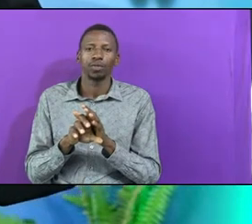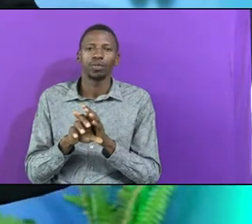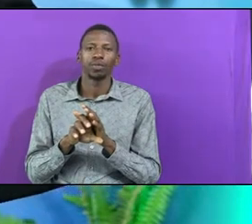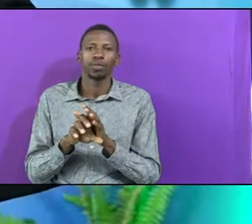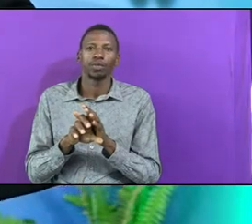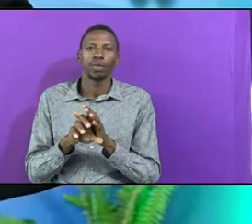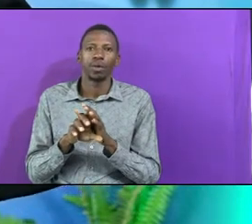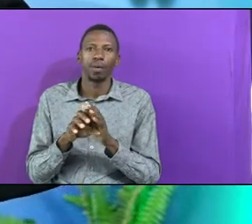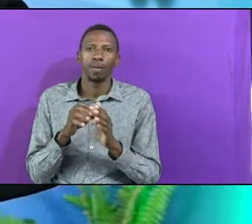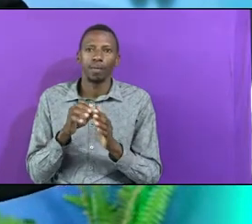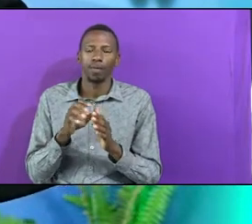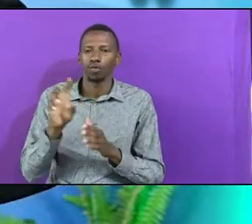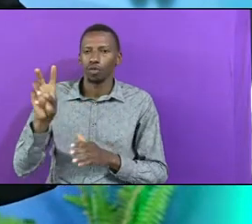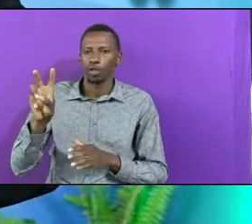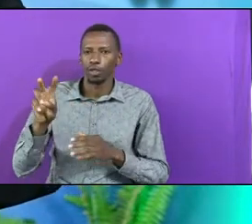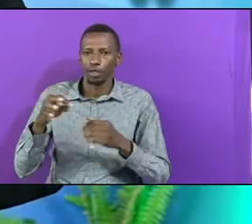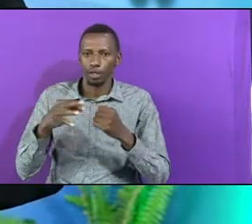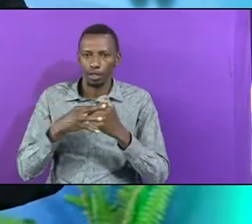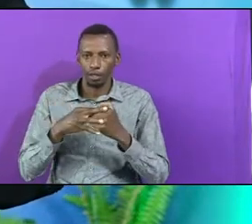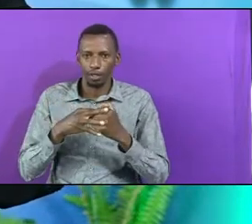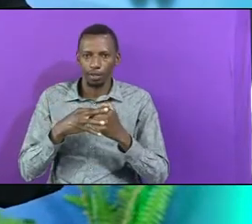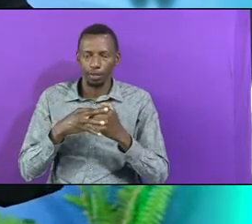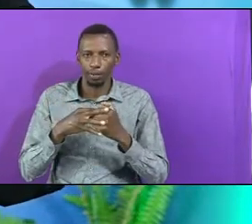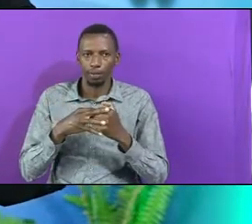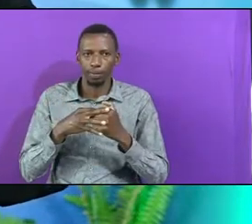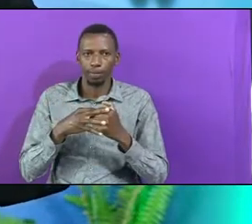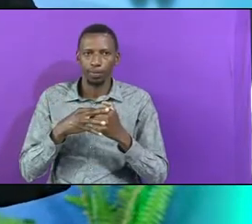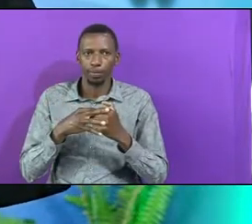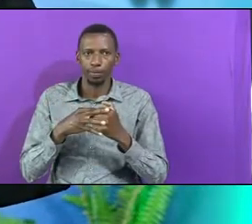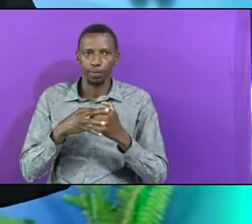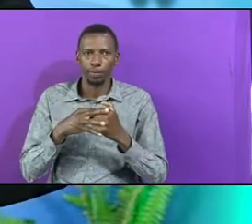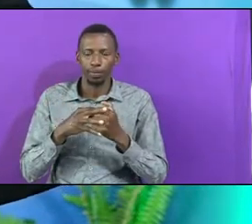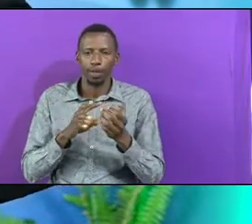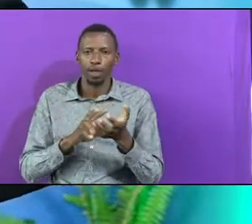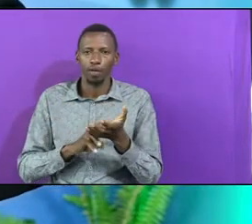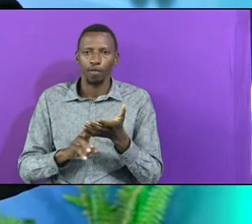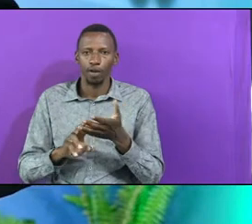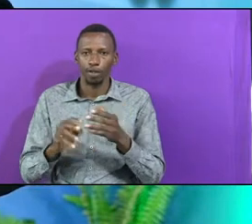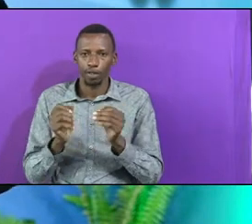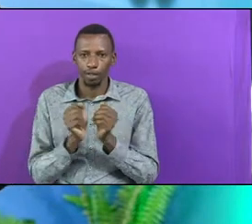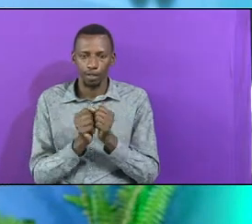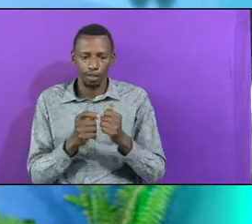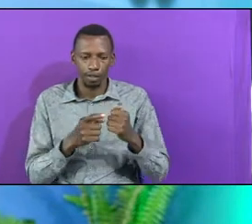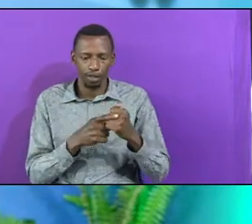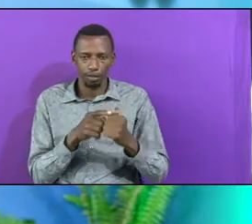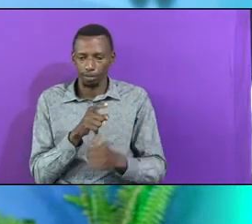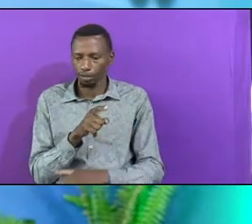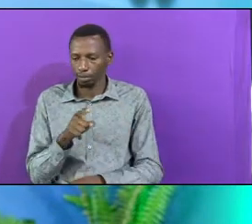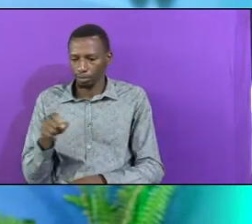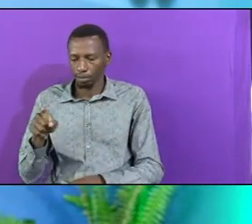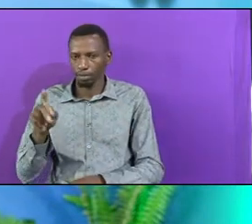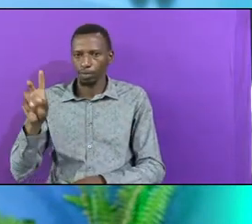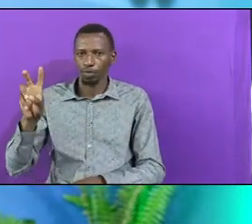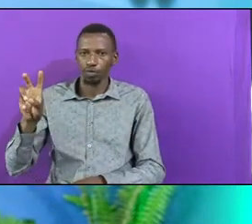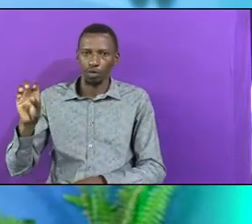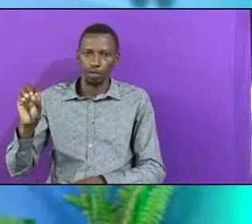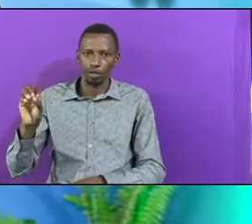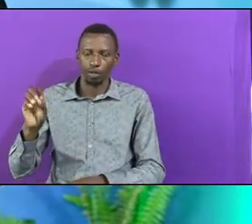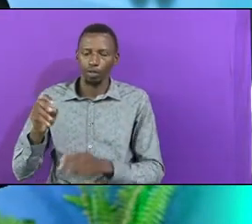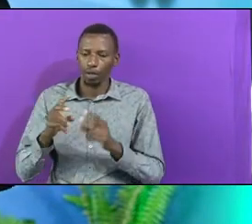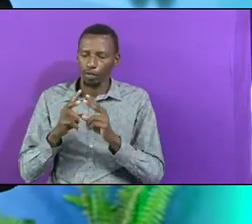16 through 20. very very powerful